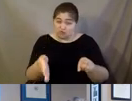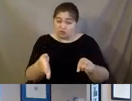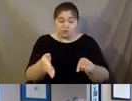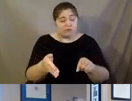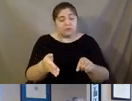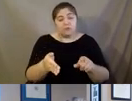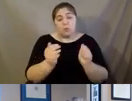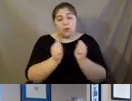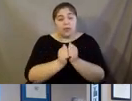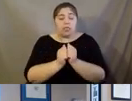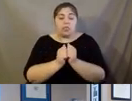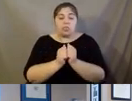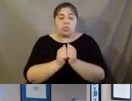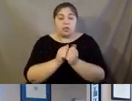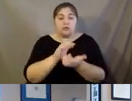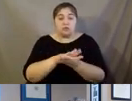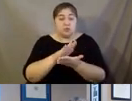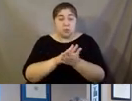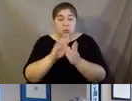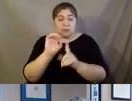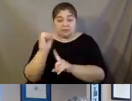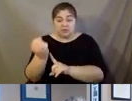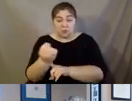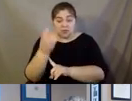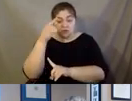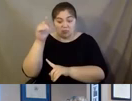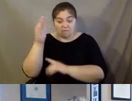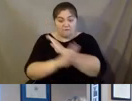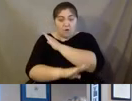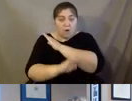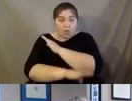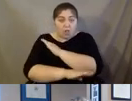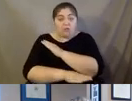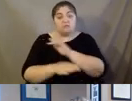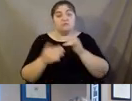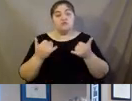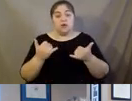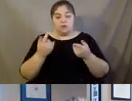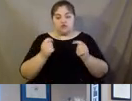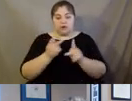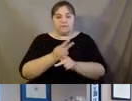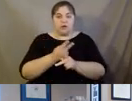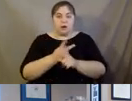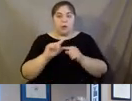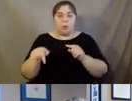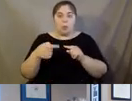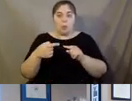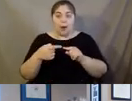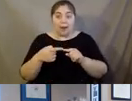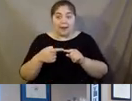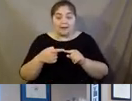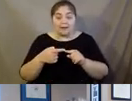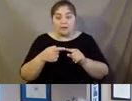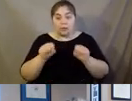school situation in the fall. In fact, we're still working on when and if we can